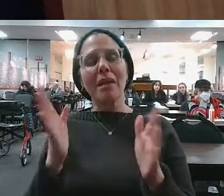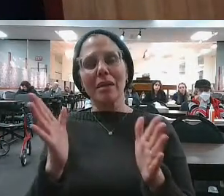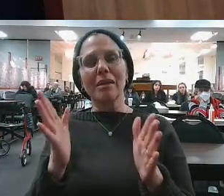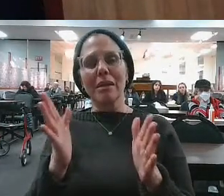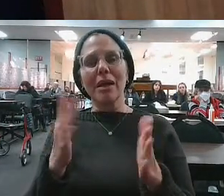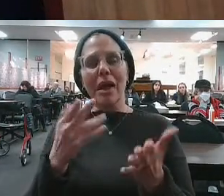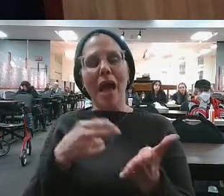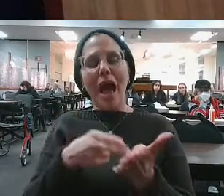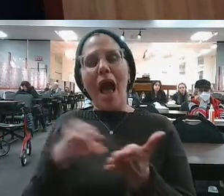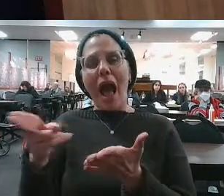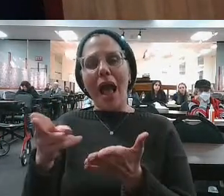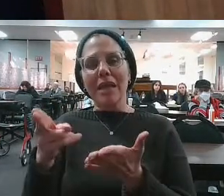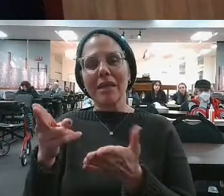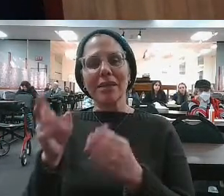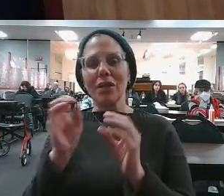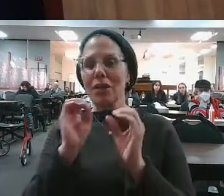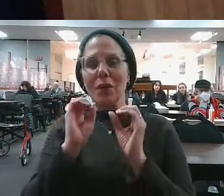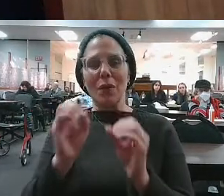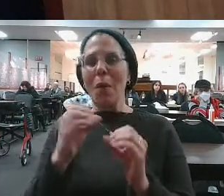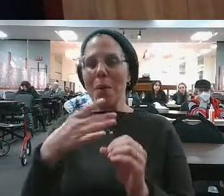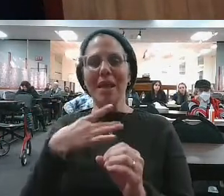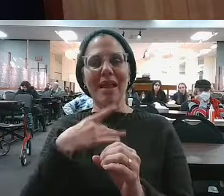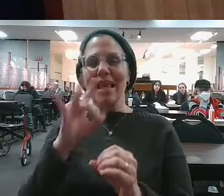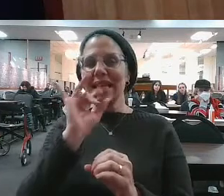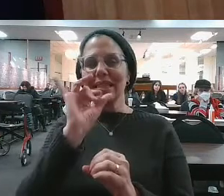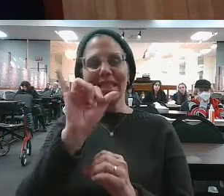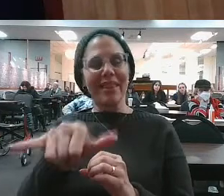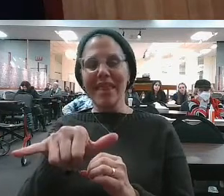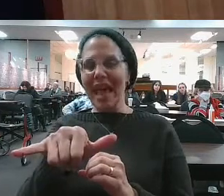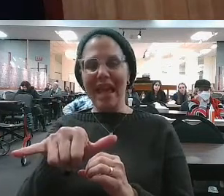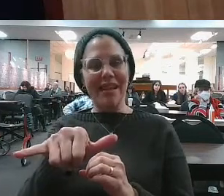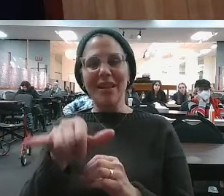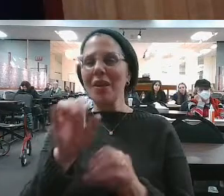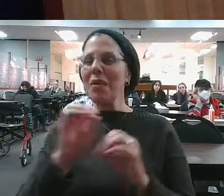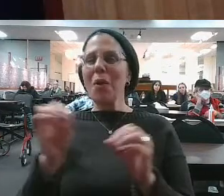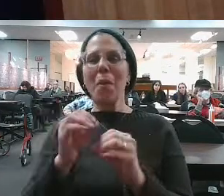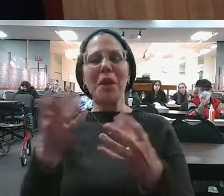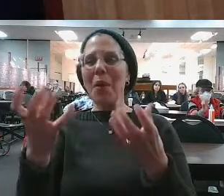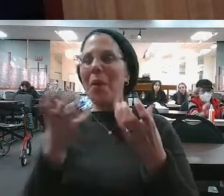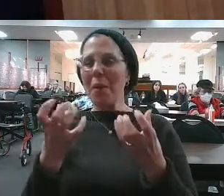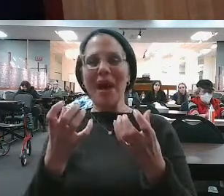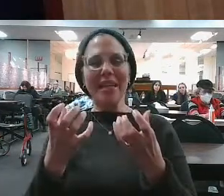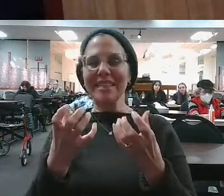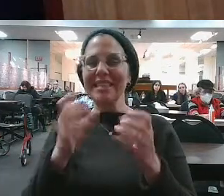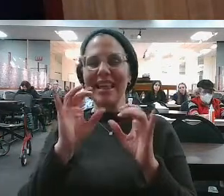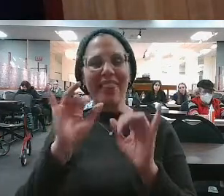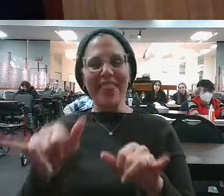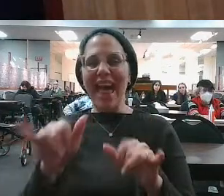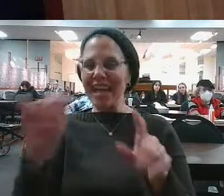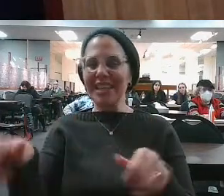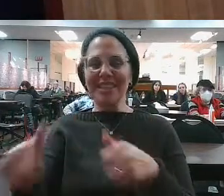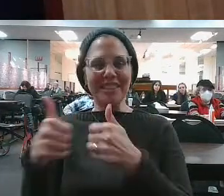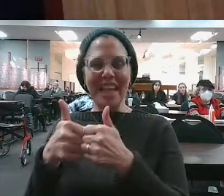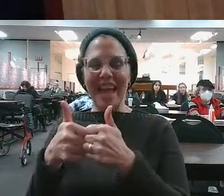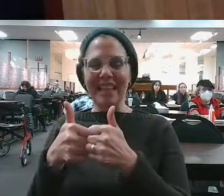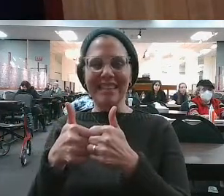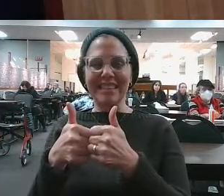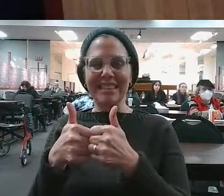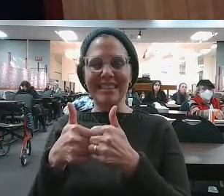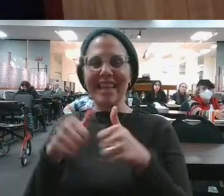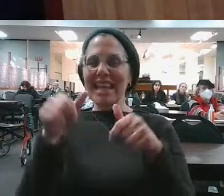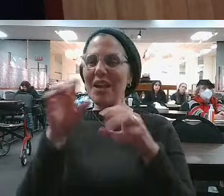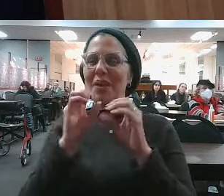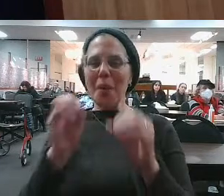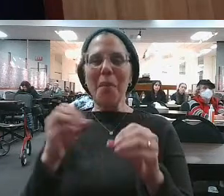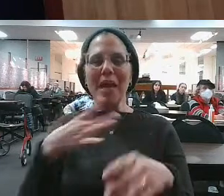honest, no one likes this lesson. This is like the most unpopular shiur anyone comes out, right?